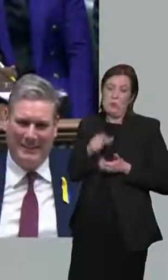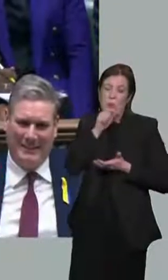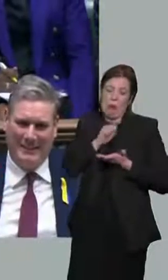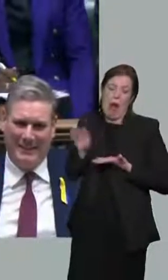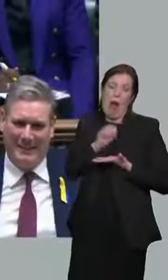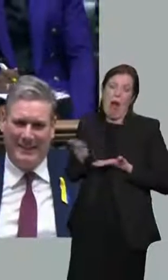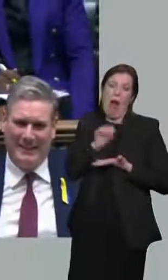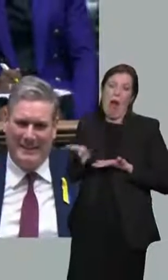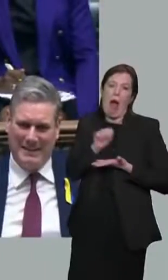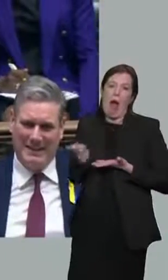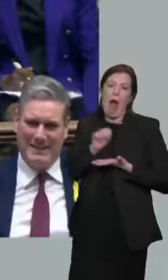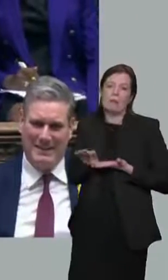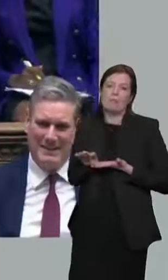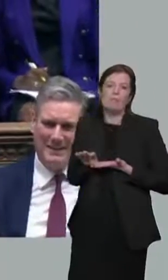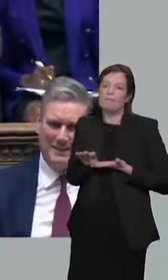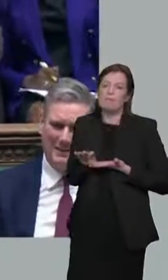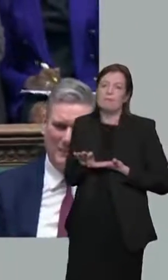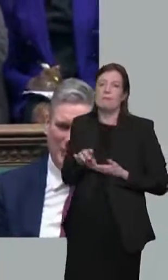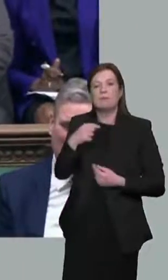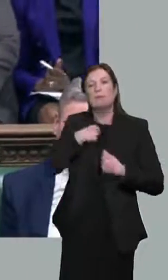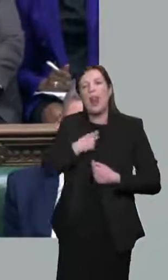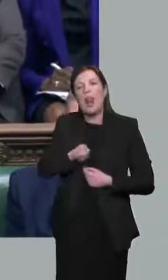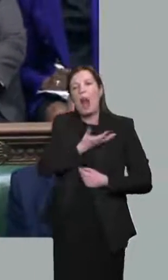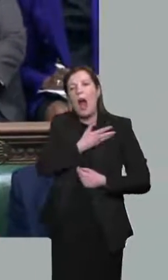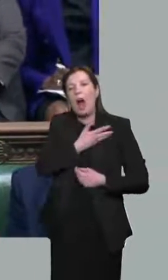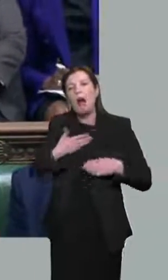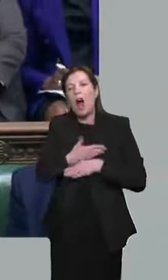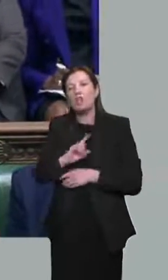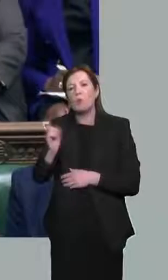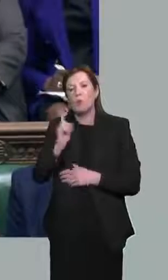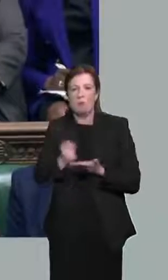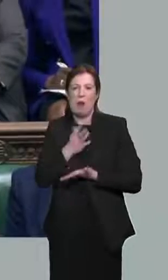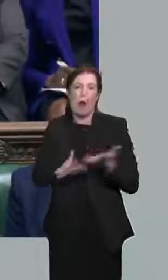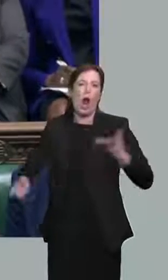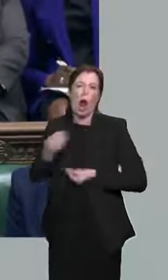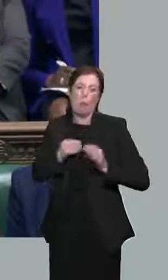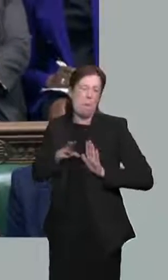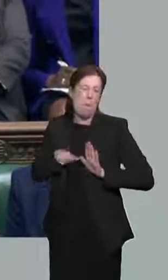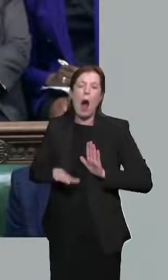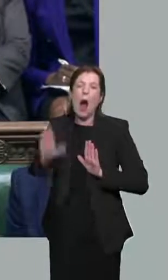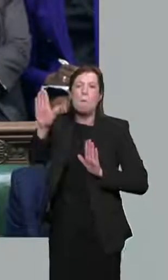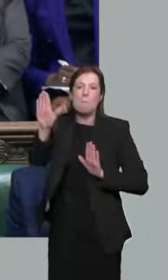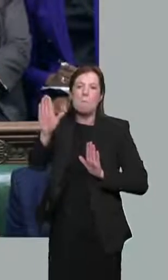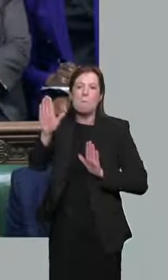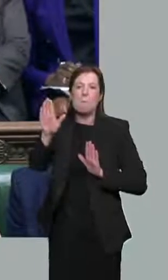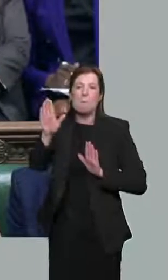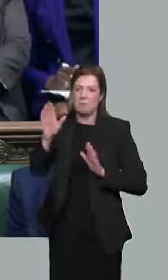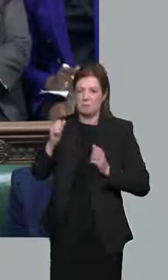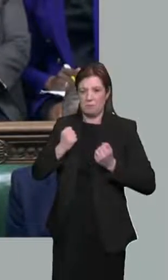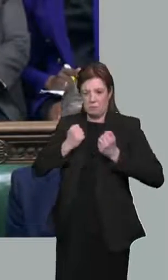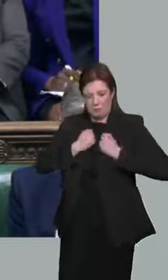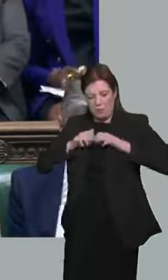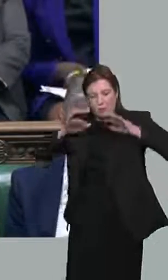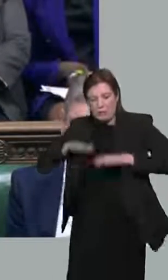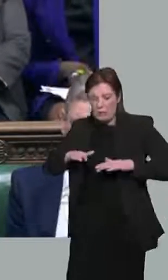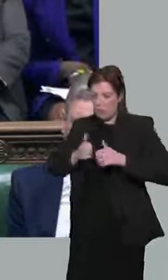Labour would be getting the economy firing on all cylinders, ensuring that we buy, make and sell more